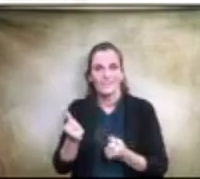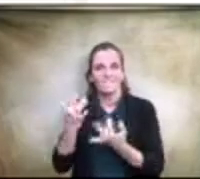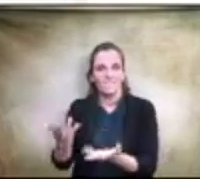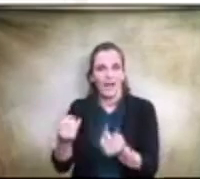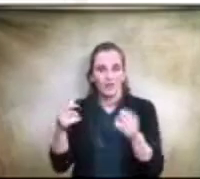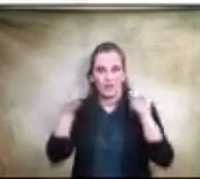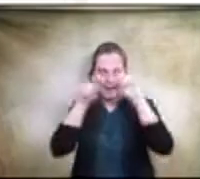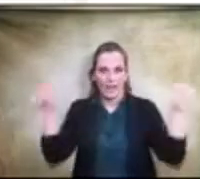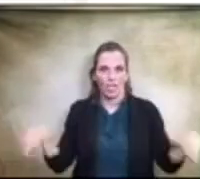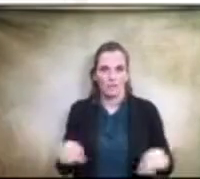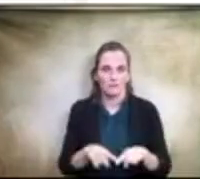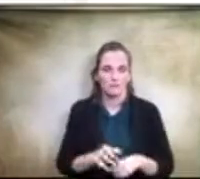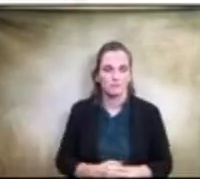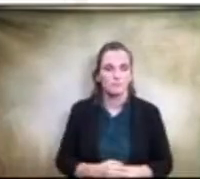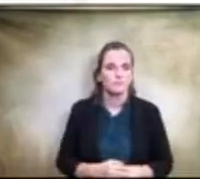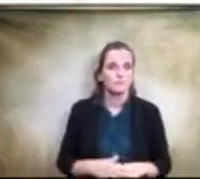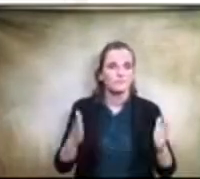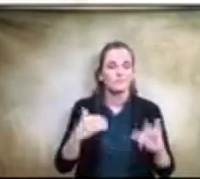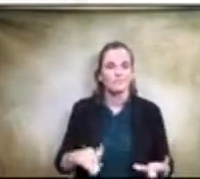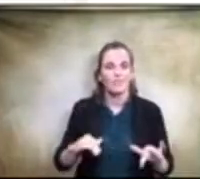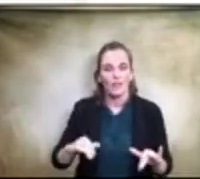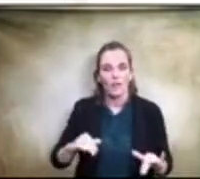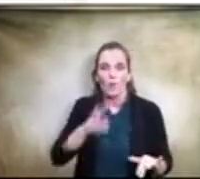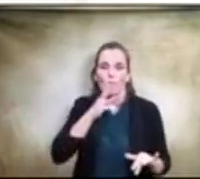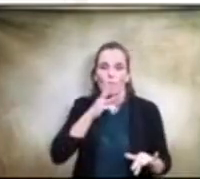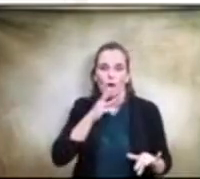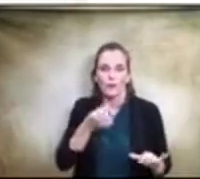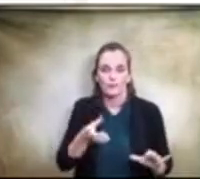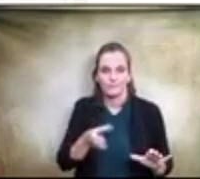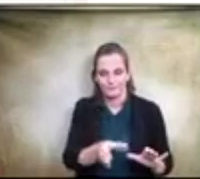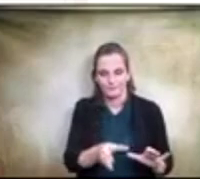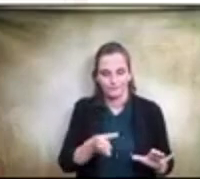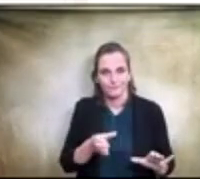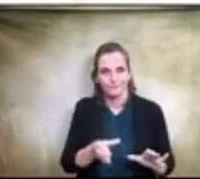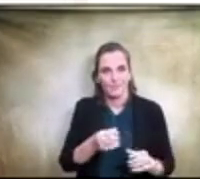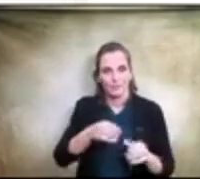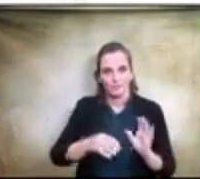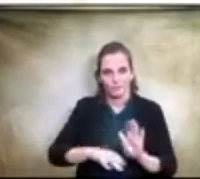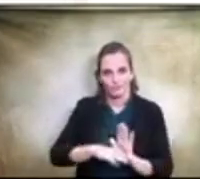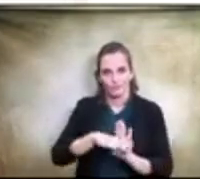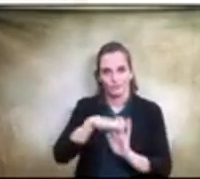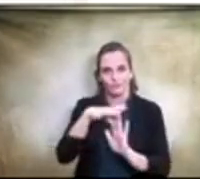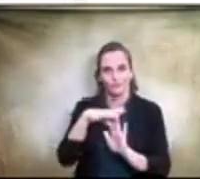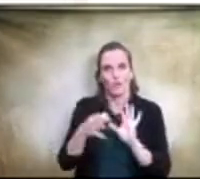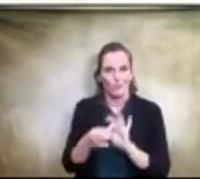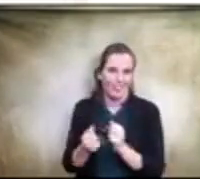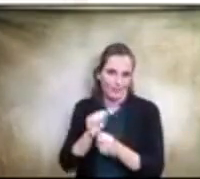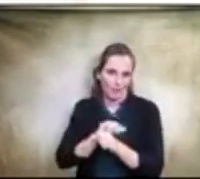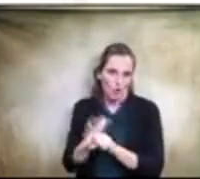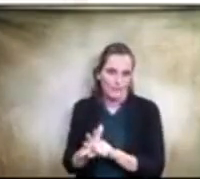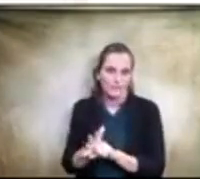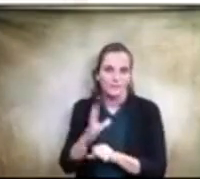Fountain upgrades, these are water filling stations with regard to COVID-19 and our